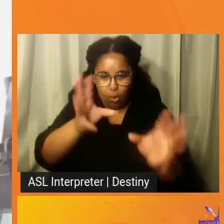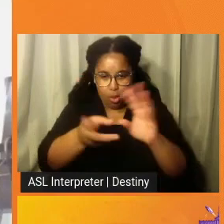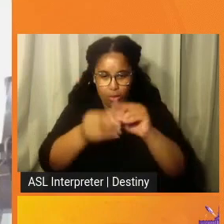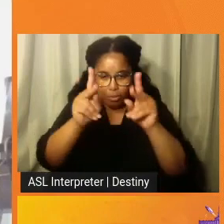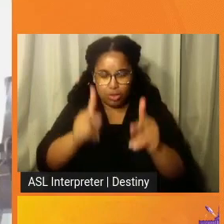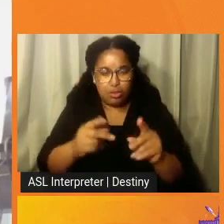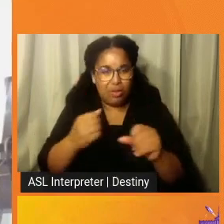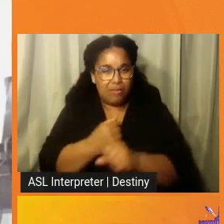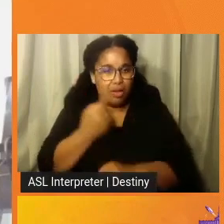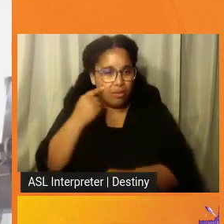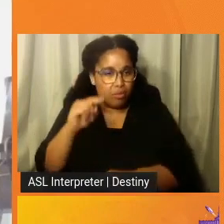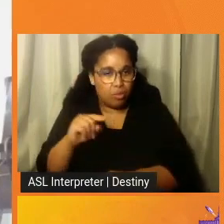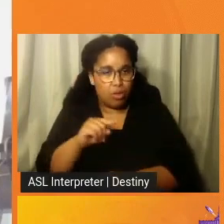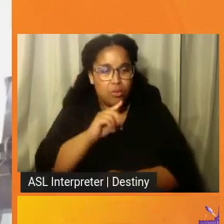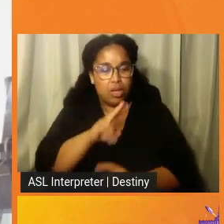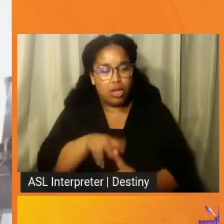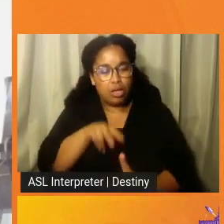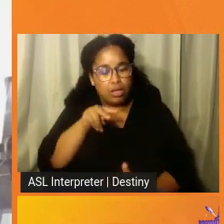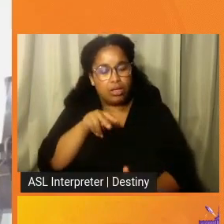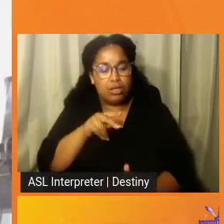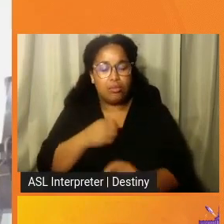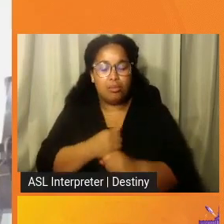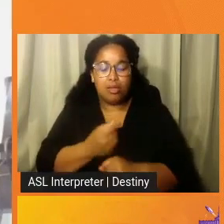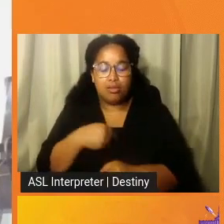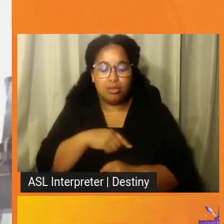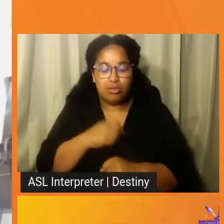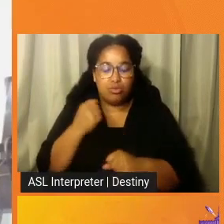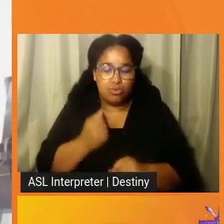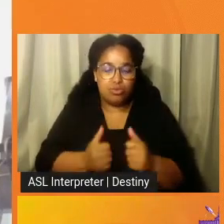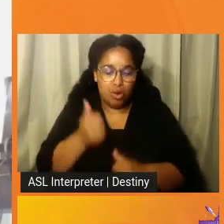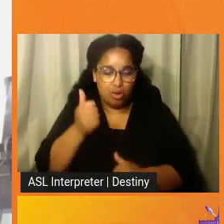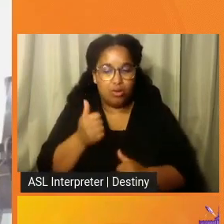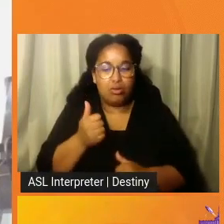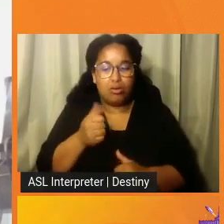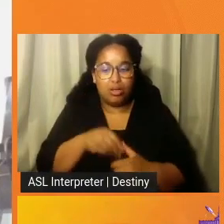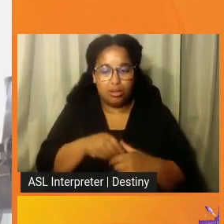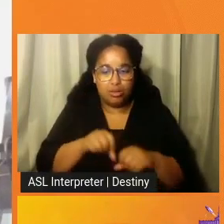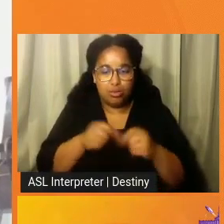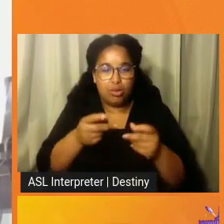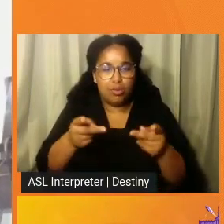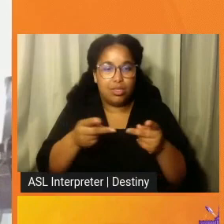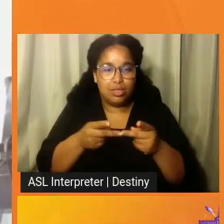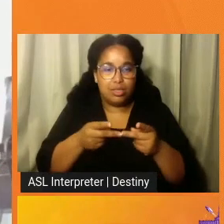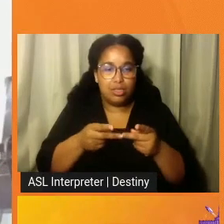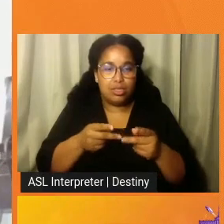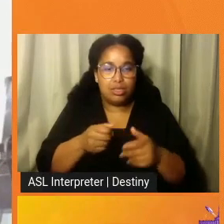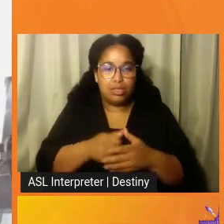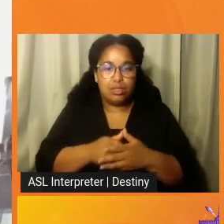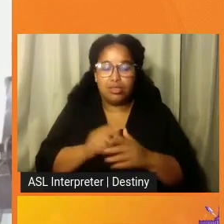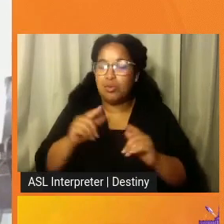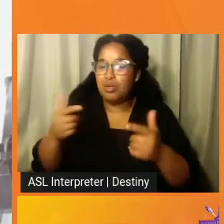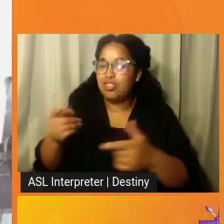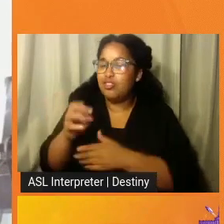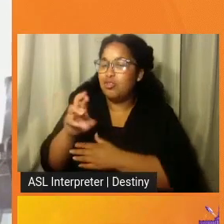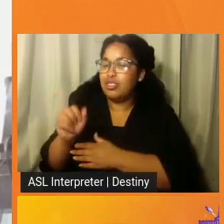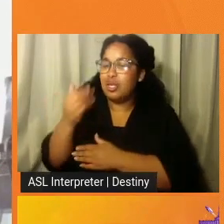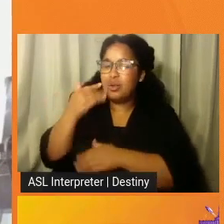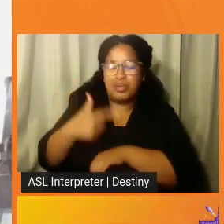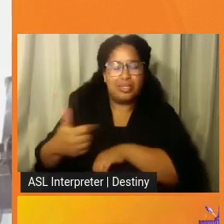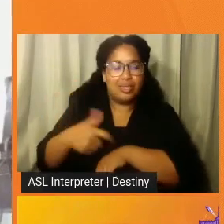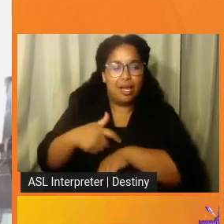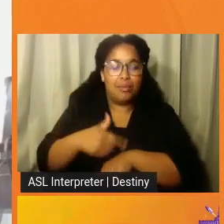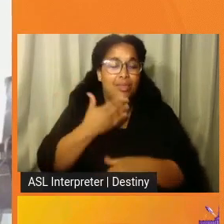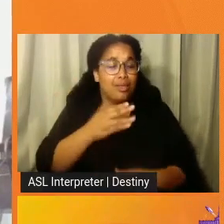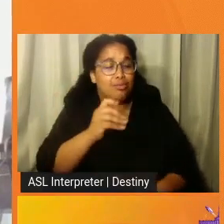And looking at the whole person makes us stronger in the broken places. And I know we're running short. That's why I want to turn it back over to Teresa. Thank you,